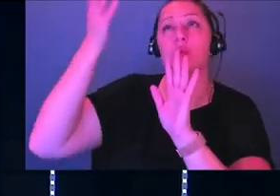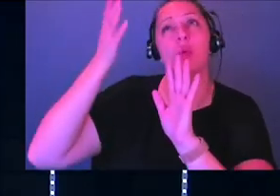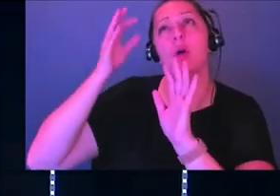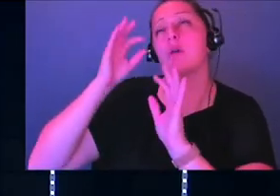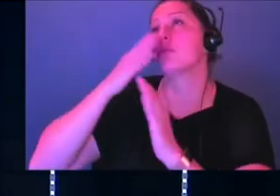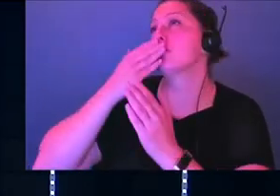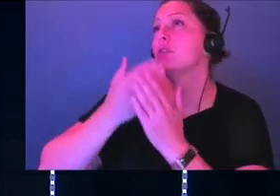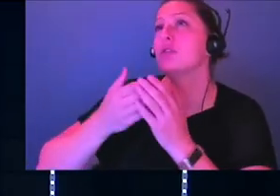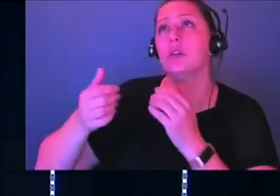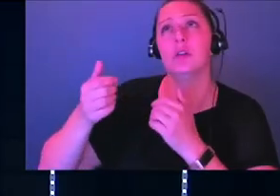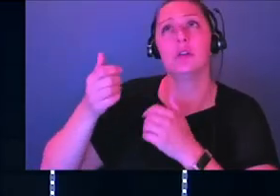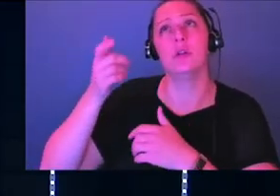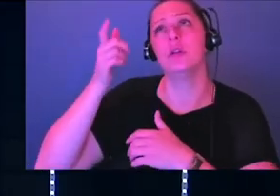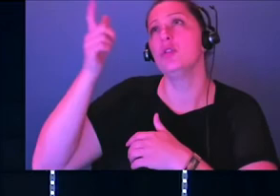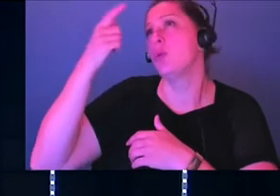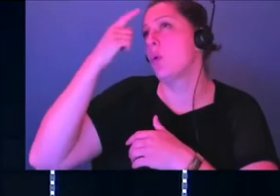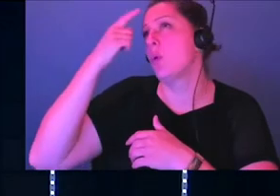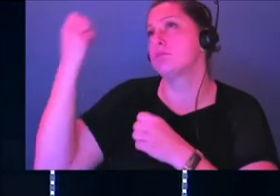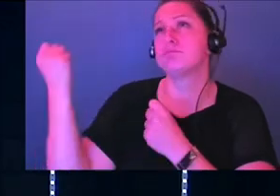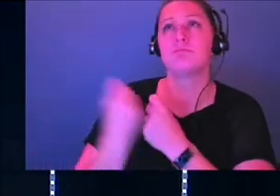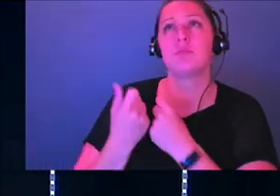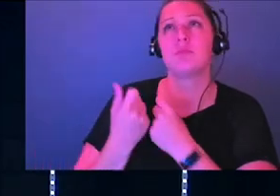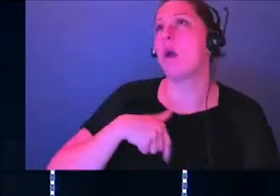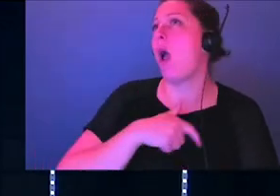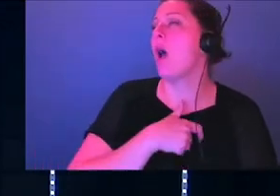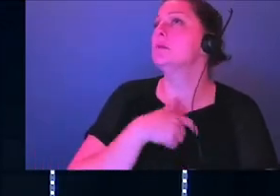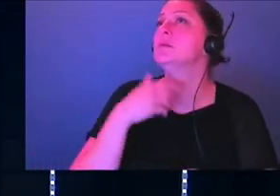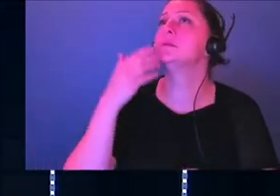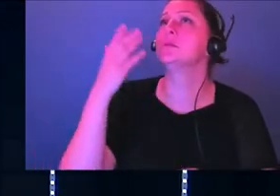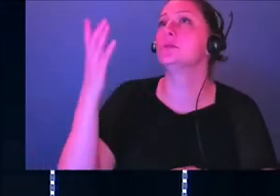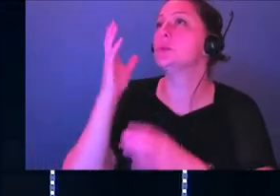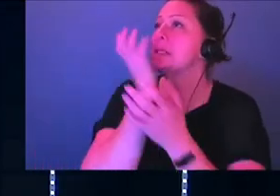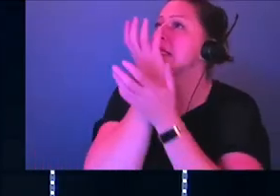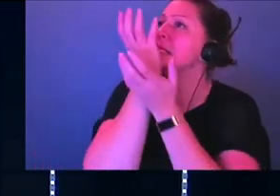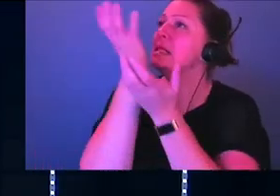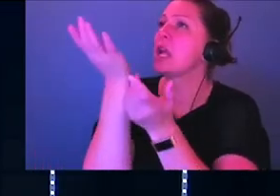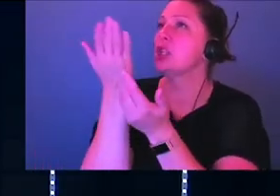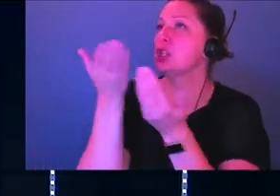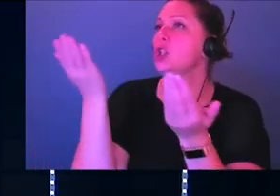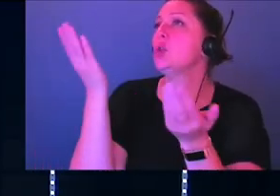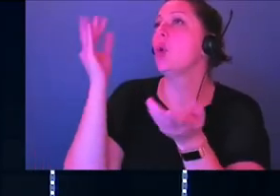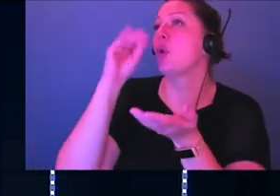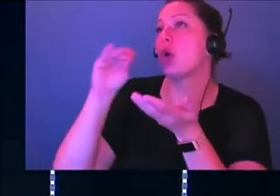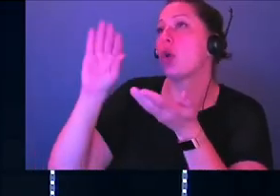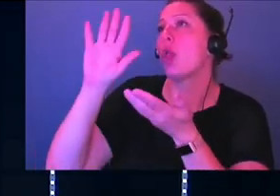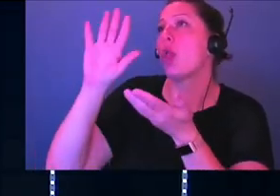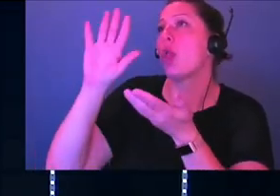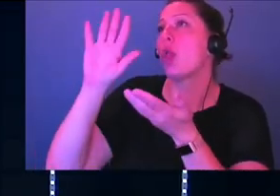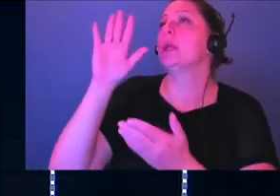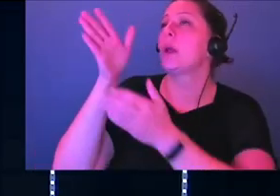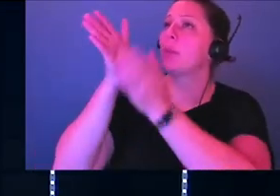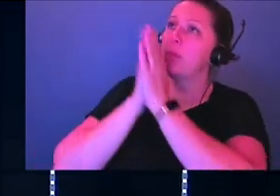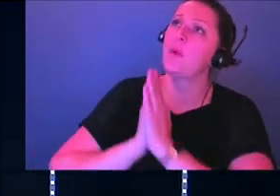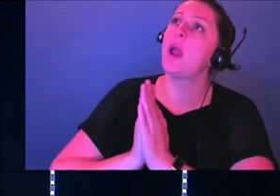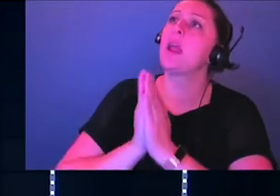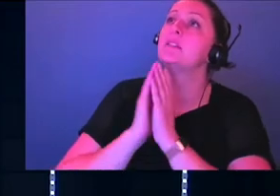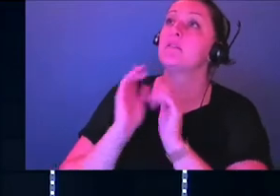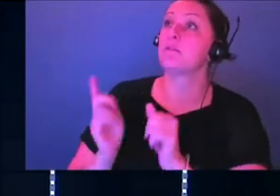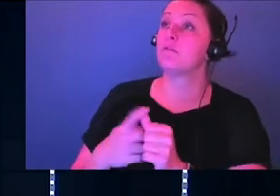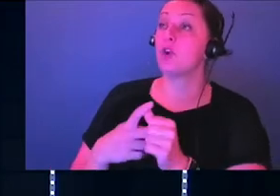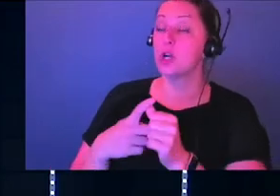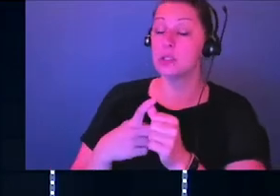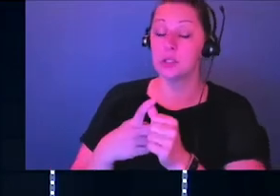God, you're for us. God, we sing to you. We give you glory. We give you praise first,